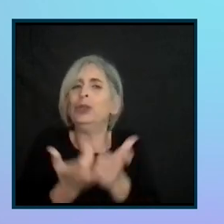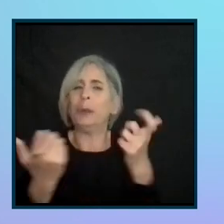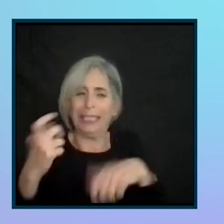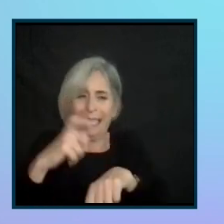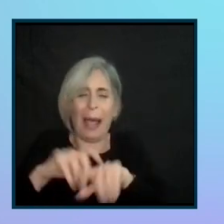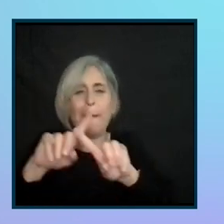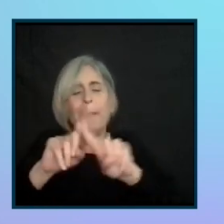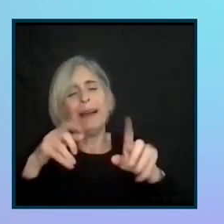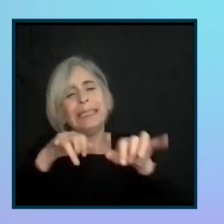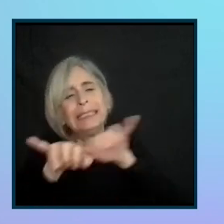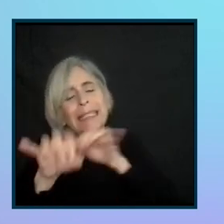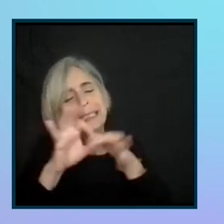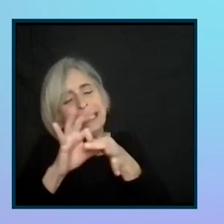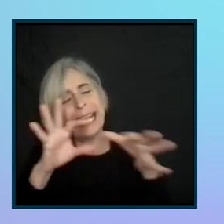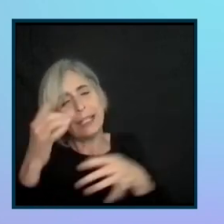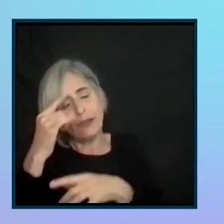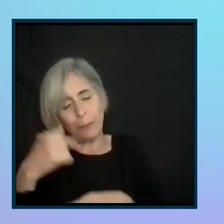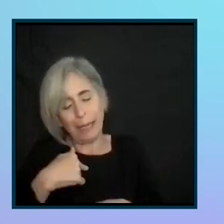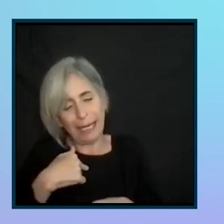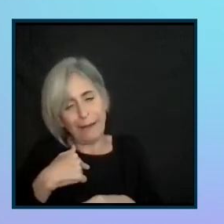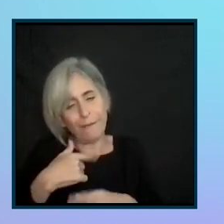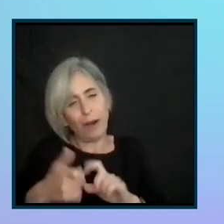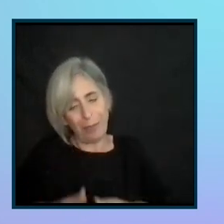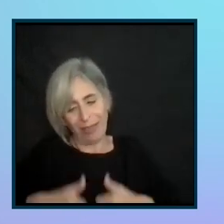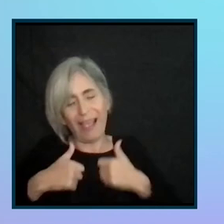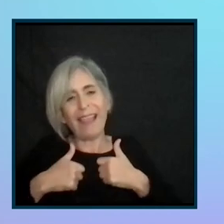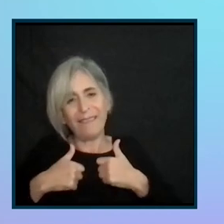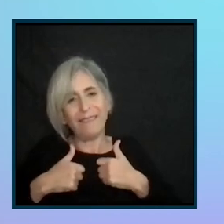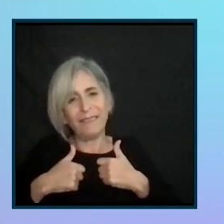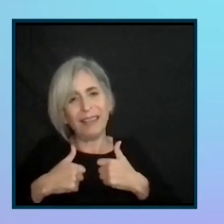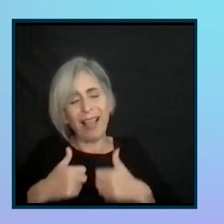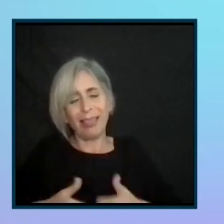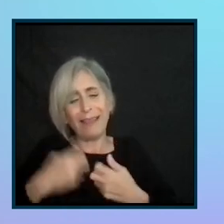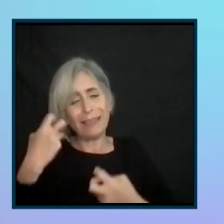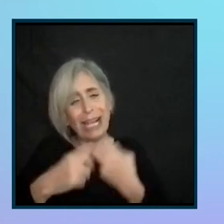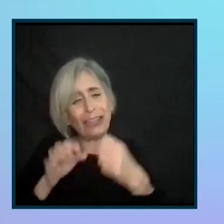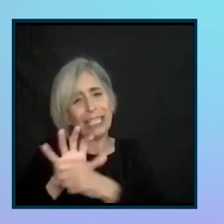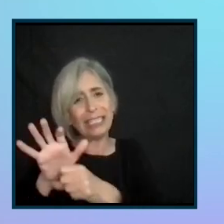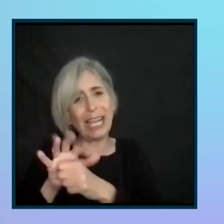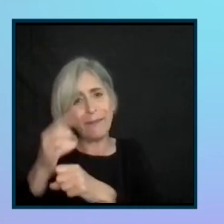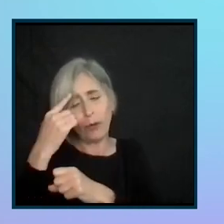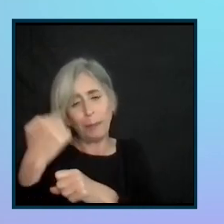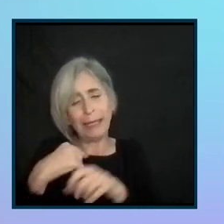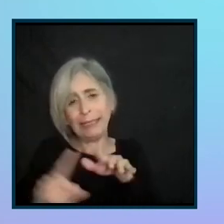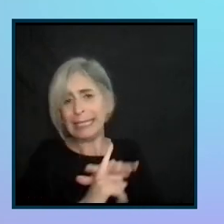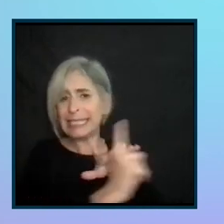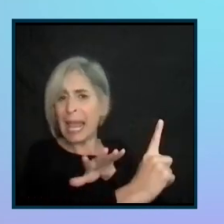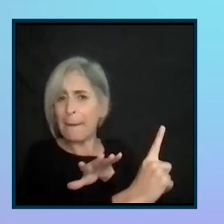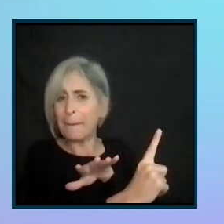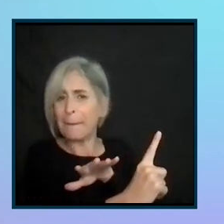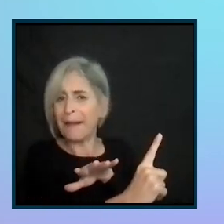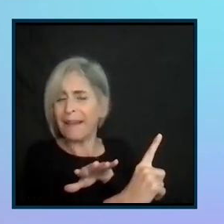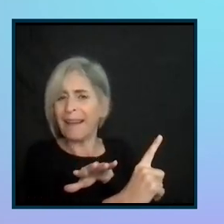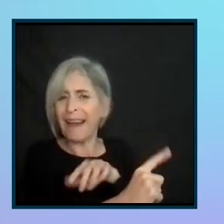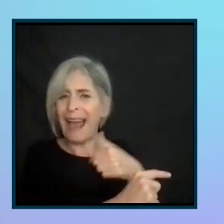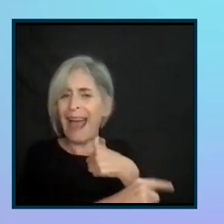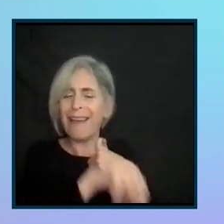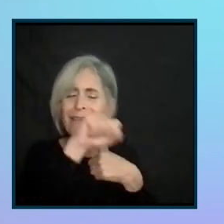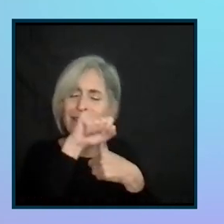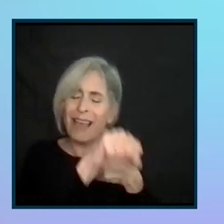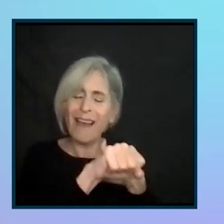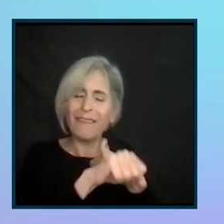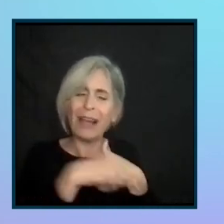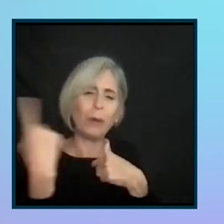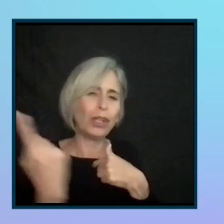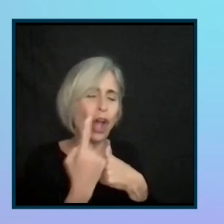it's a detach for me and life's sometimes difficult. And for me, it's an escape and it's an escape that I love and